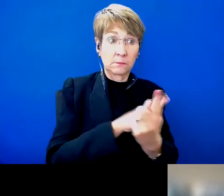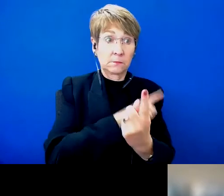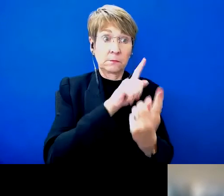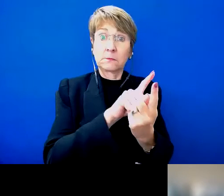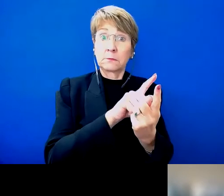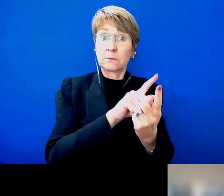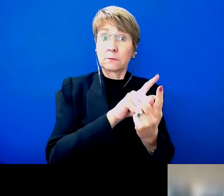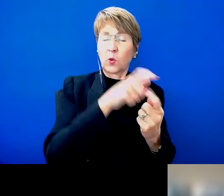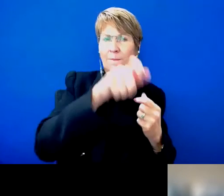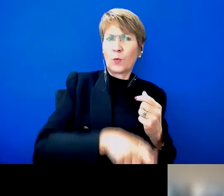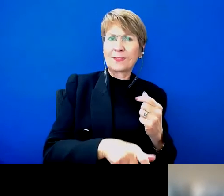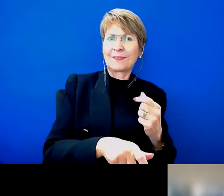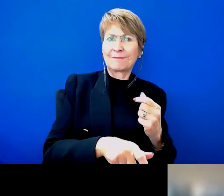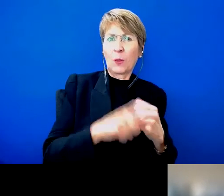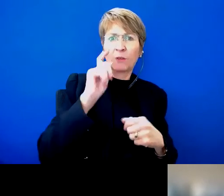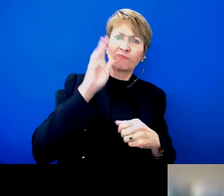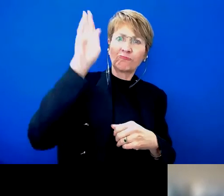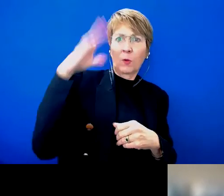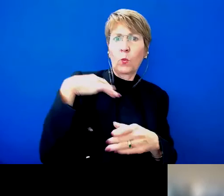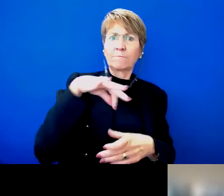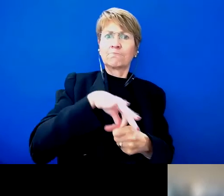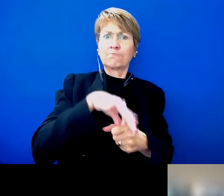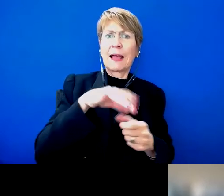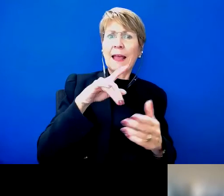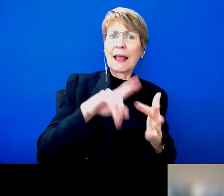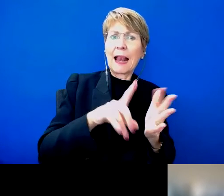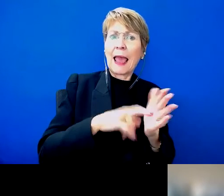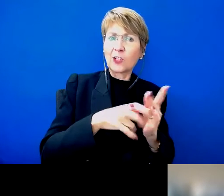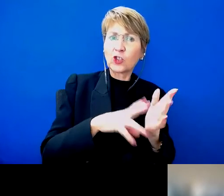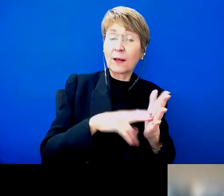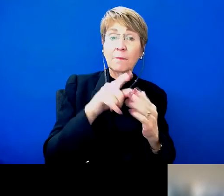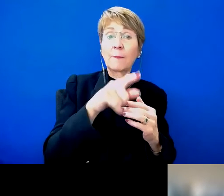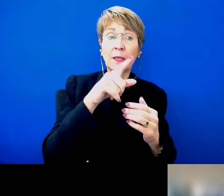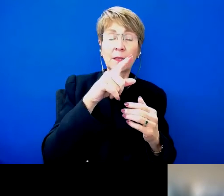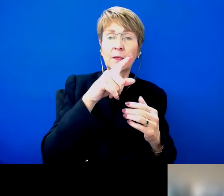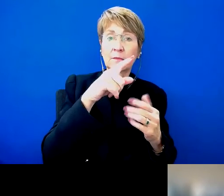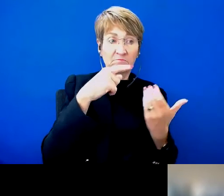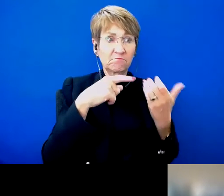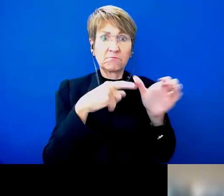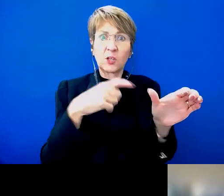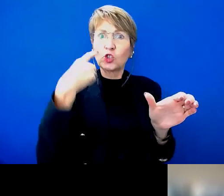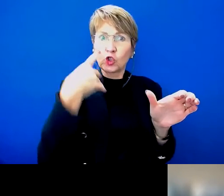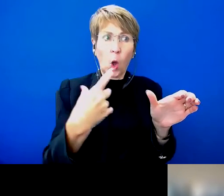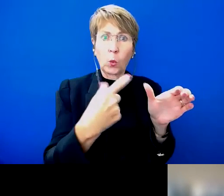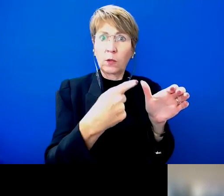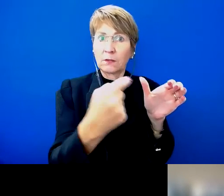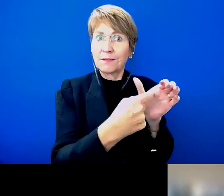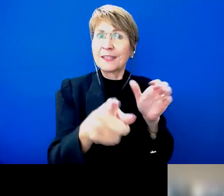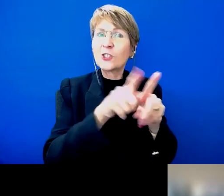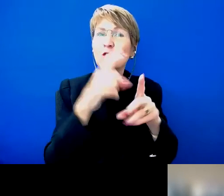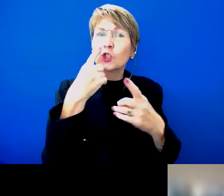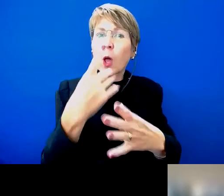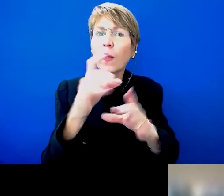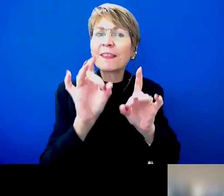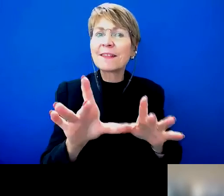election, even if you can, I don't know, pull up on your phone the explainer animation, just throw that to them because it explains it really quickly and